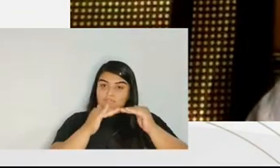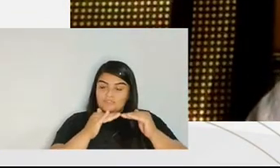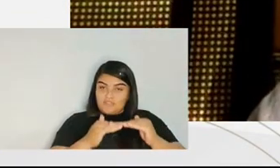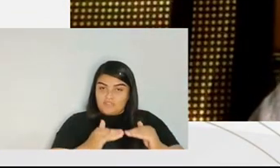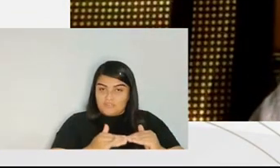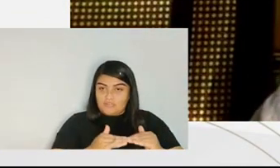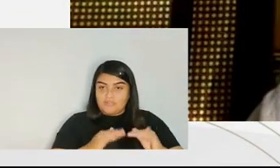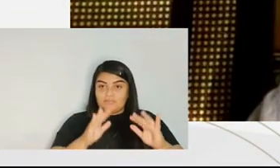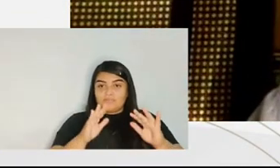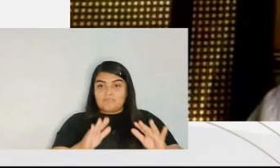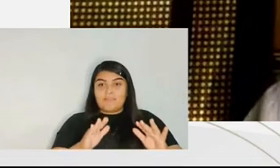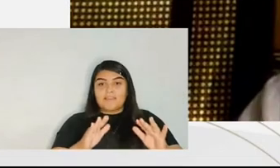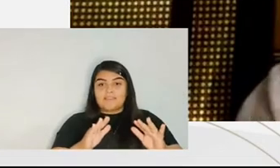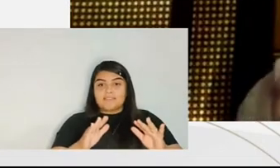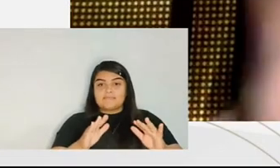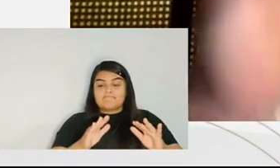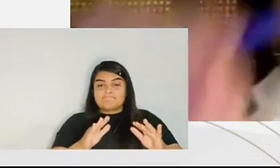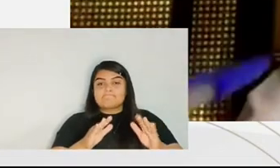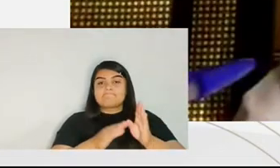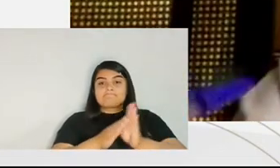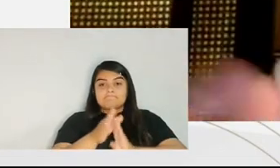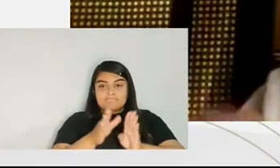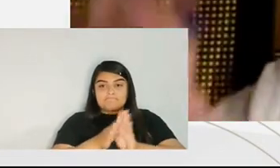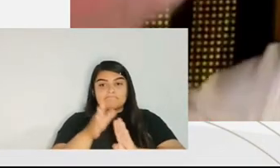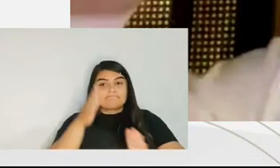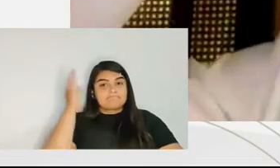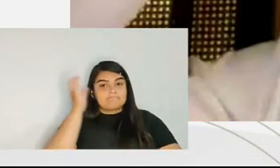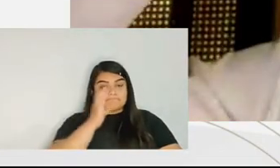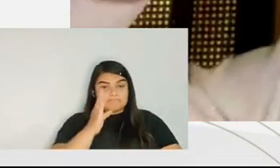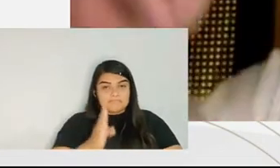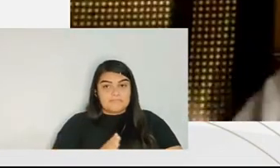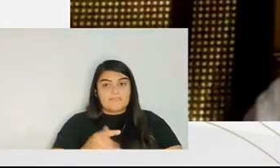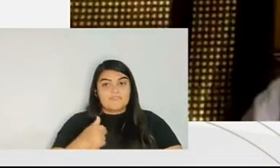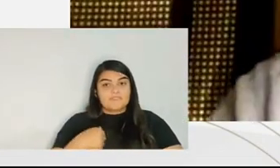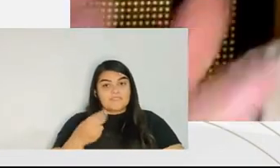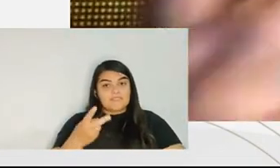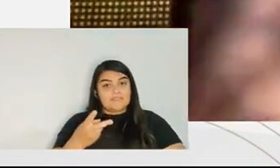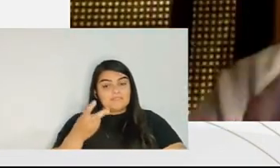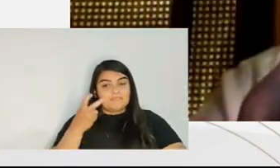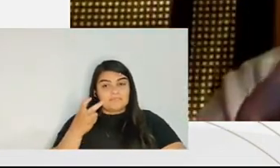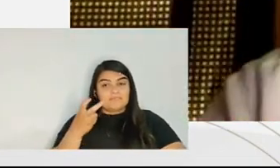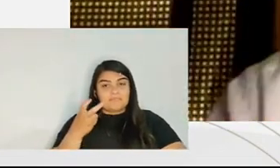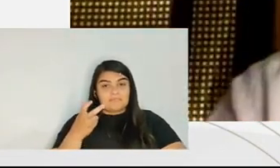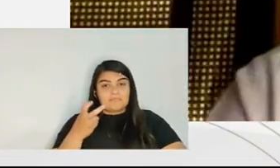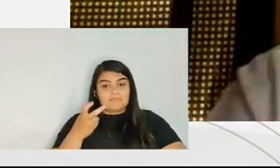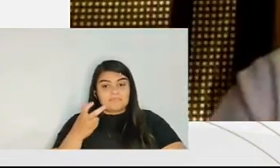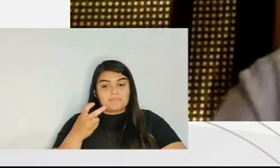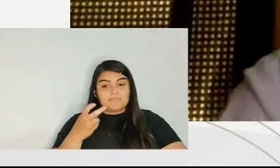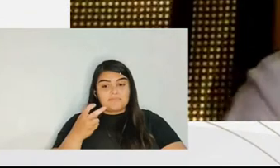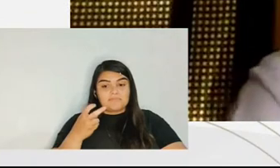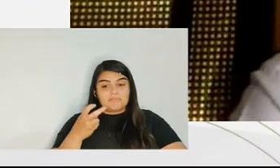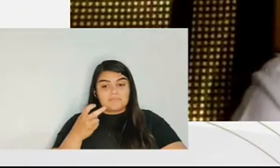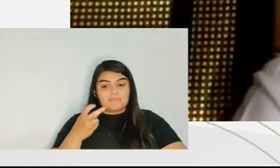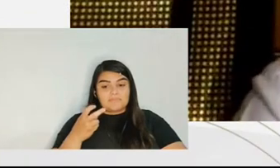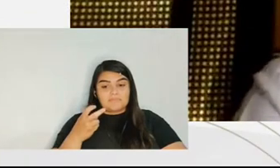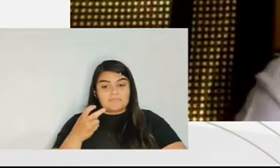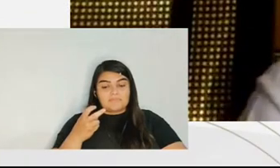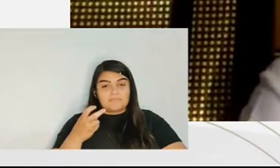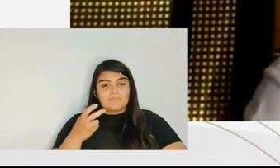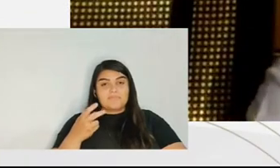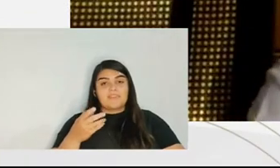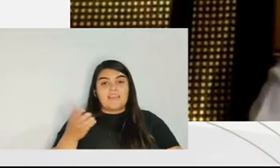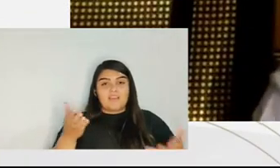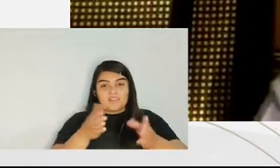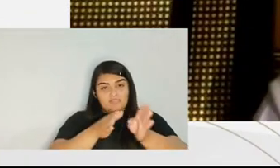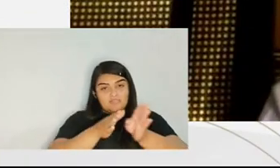but when i listen to the lesson from professor fisher it's evident that this